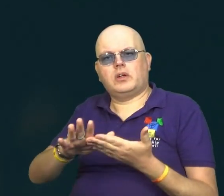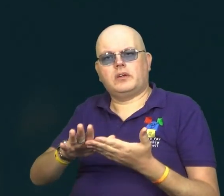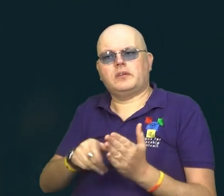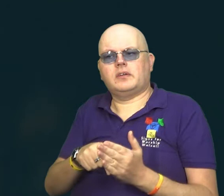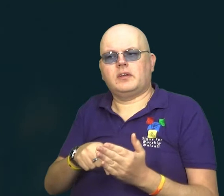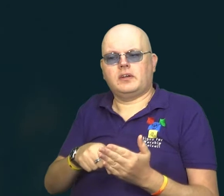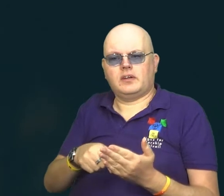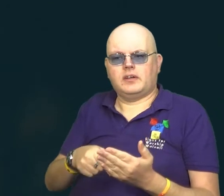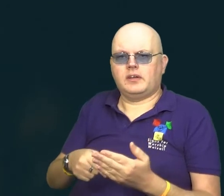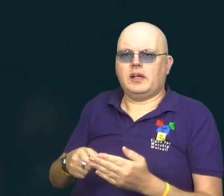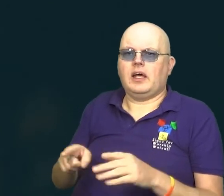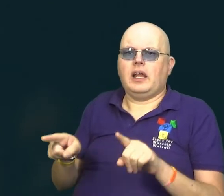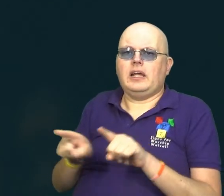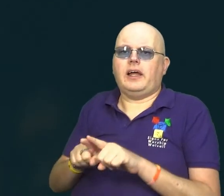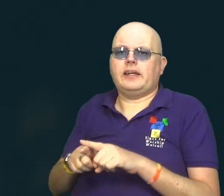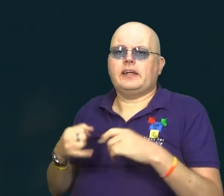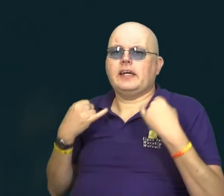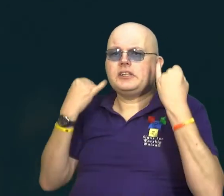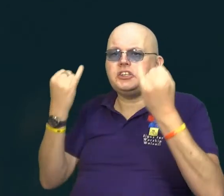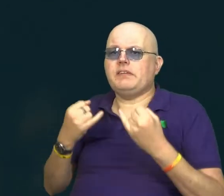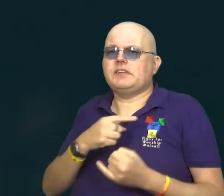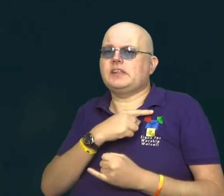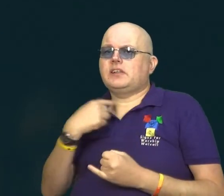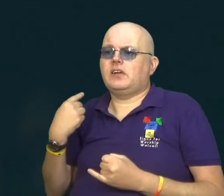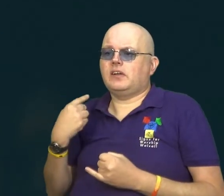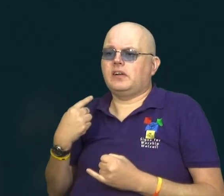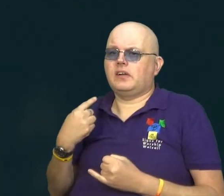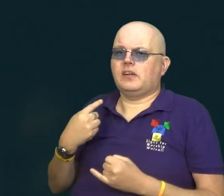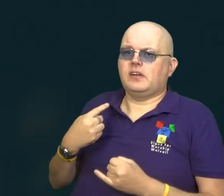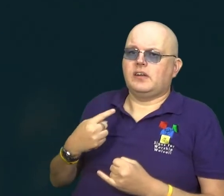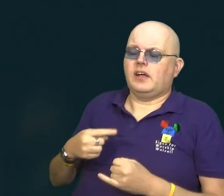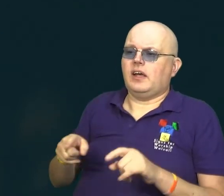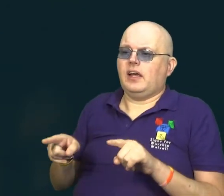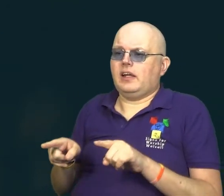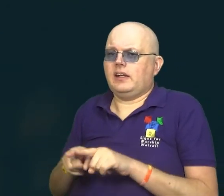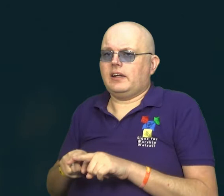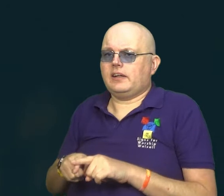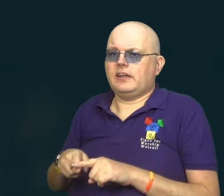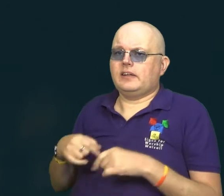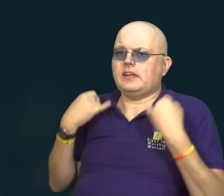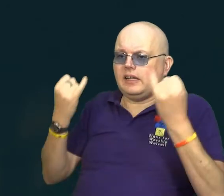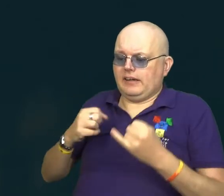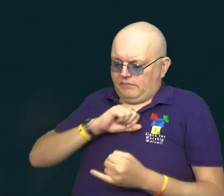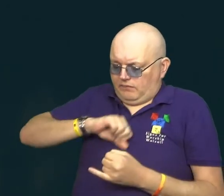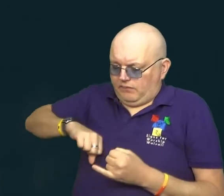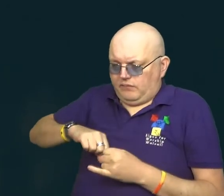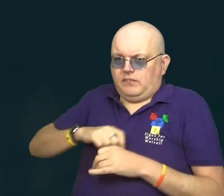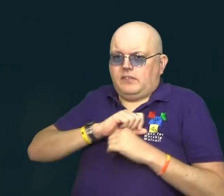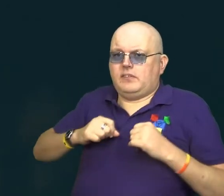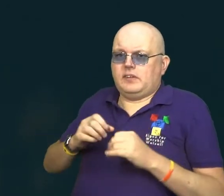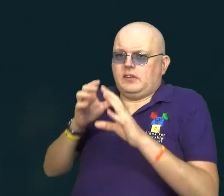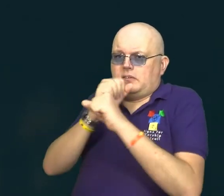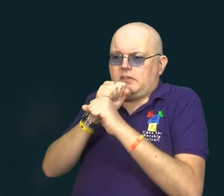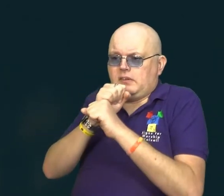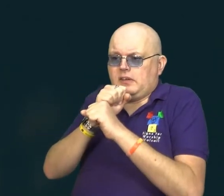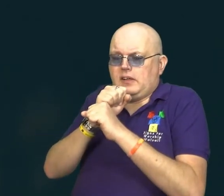was reading. He was led like a sheep to the slaughter, and as a lamb before its shearer is silent, so he didn't open his